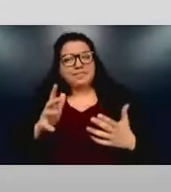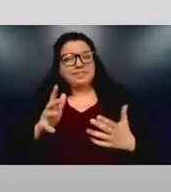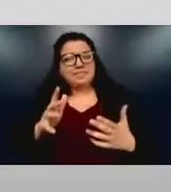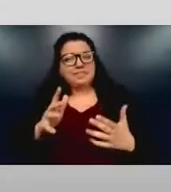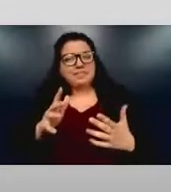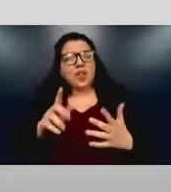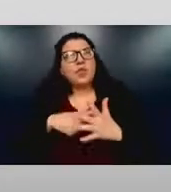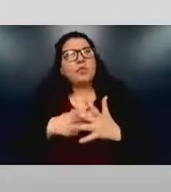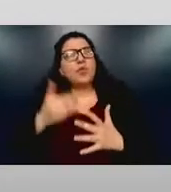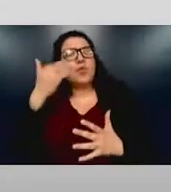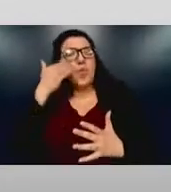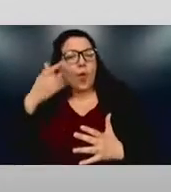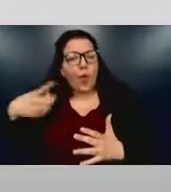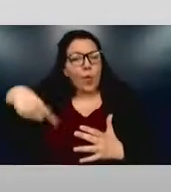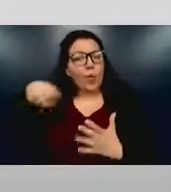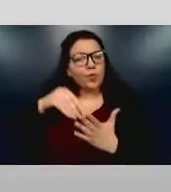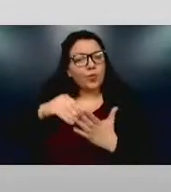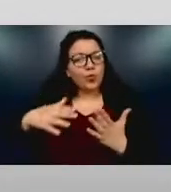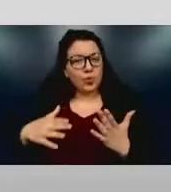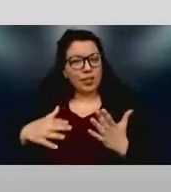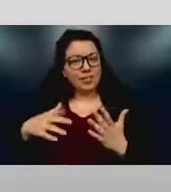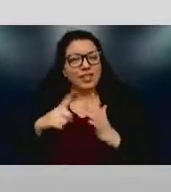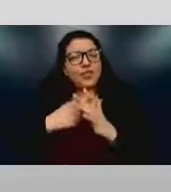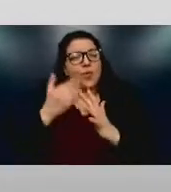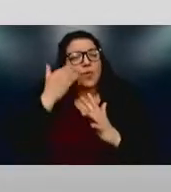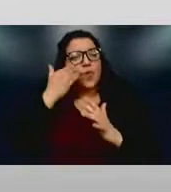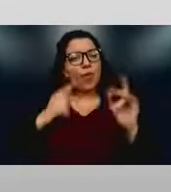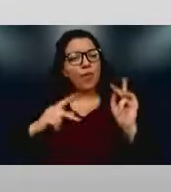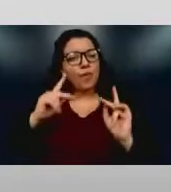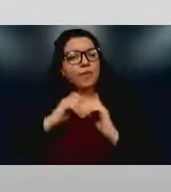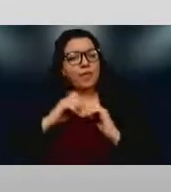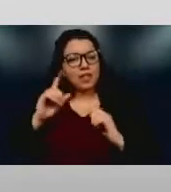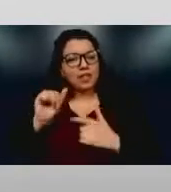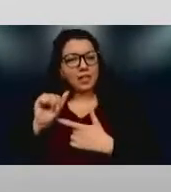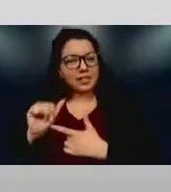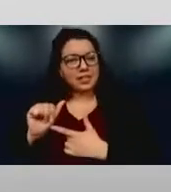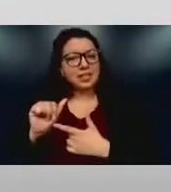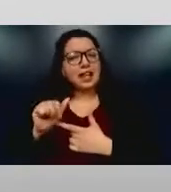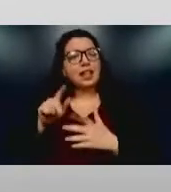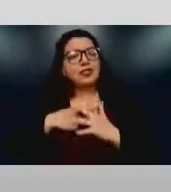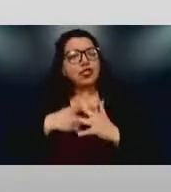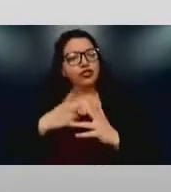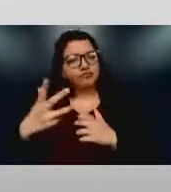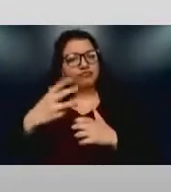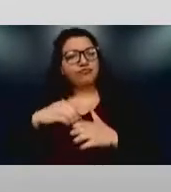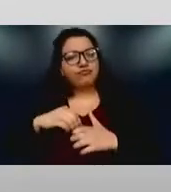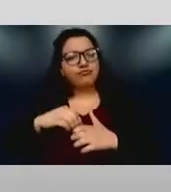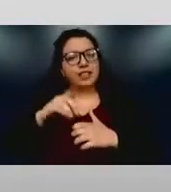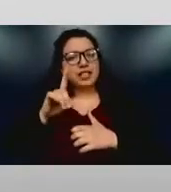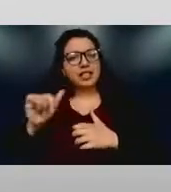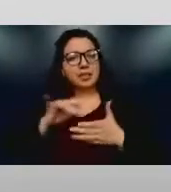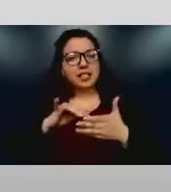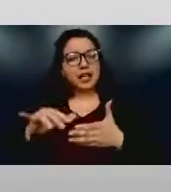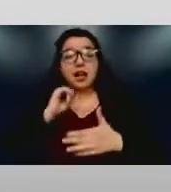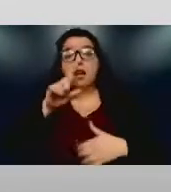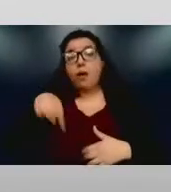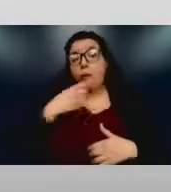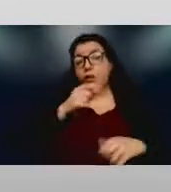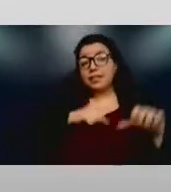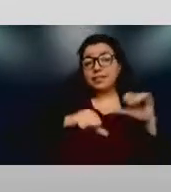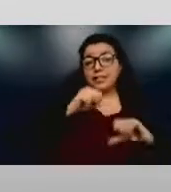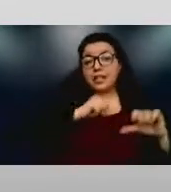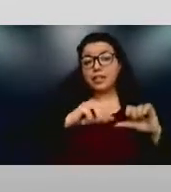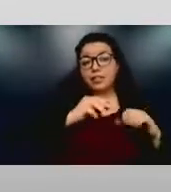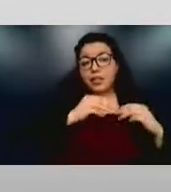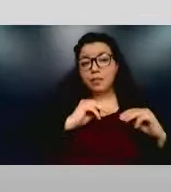students and these people leads you to disability studies, and not only the scientific method, but the